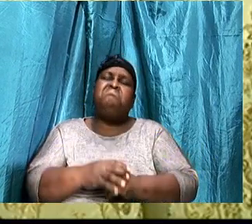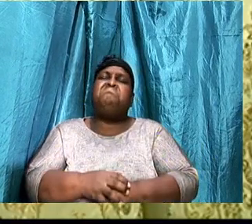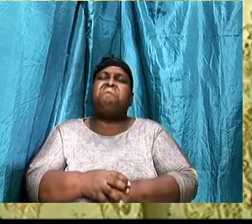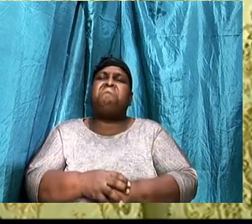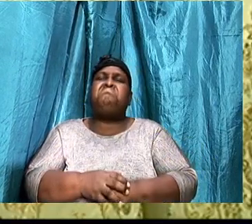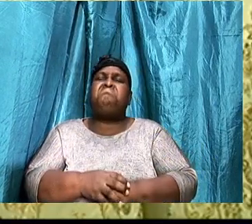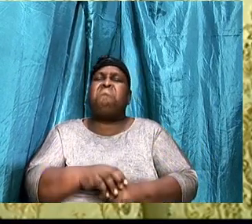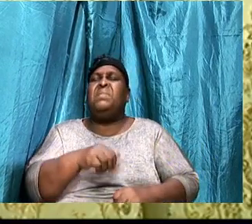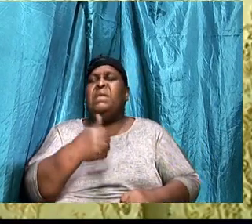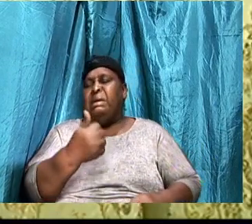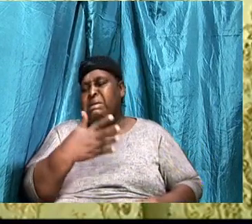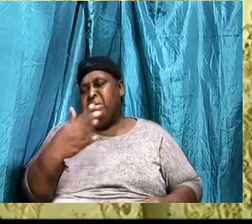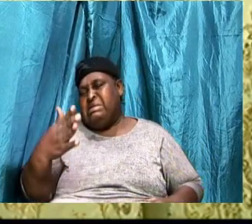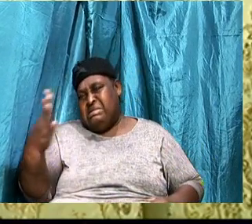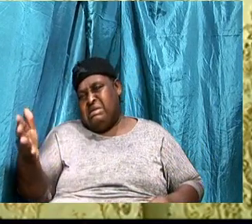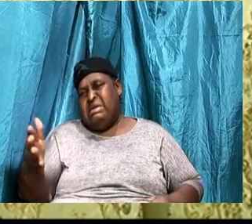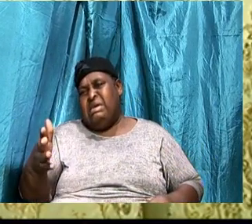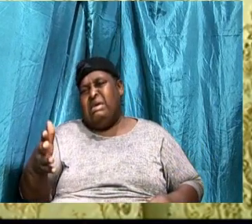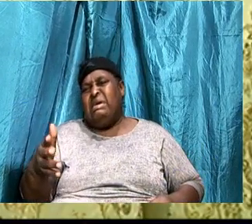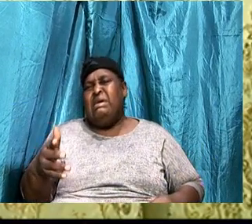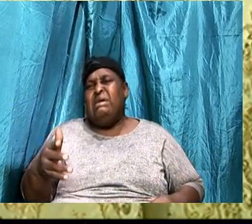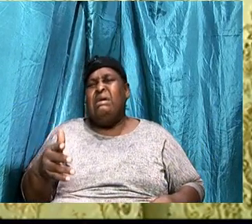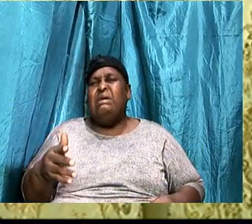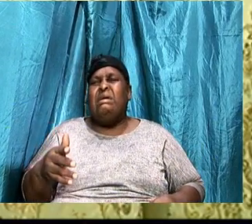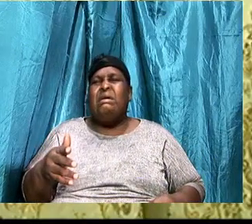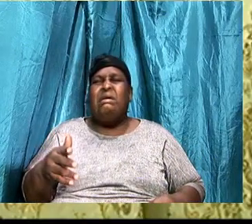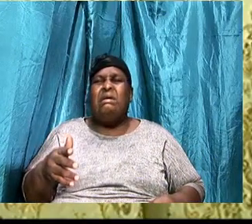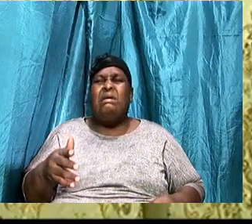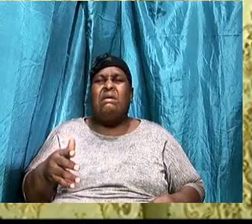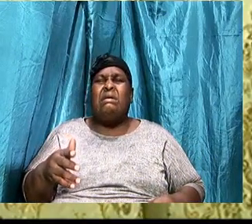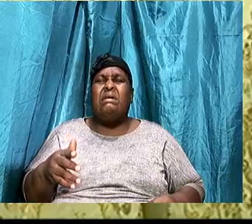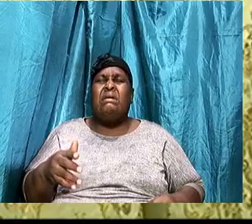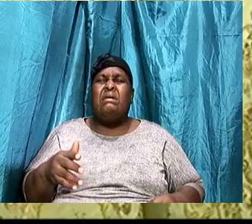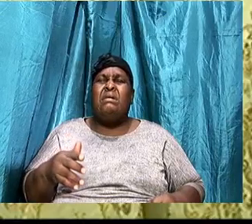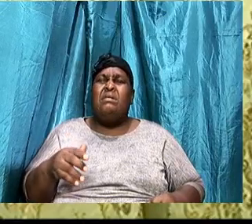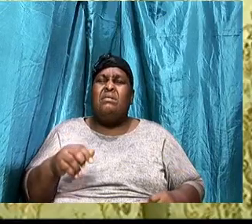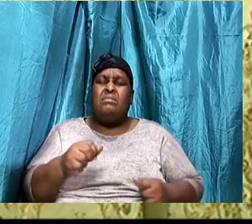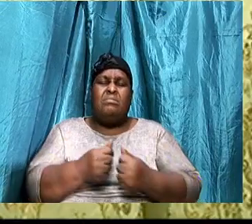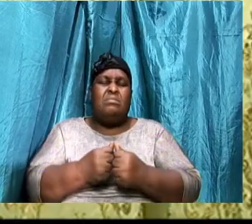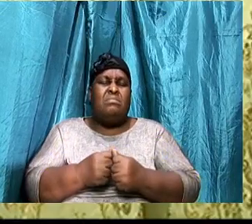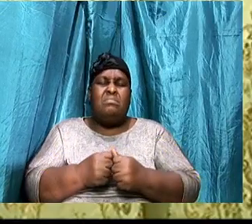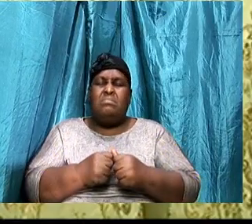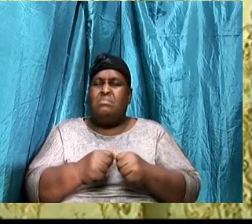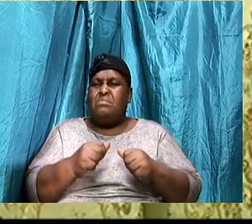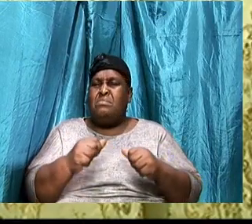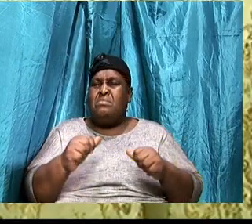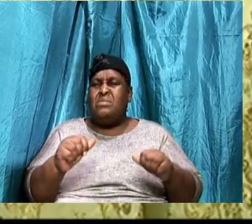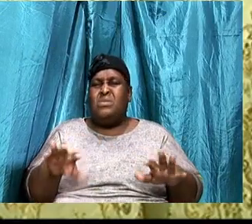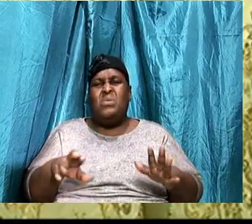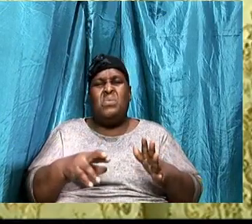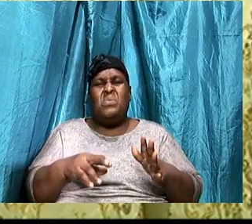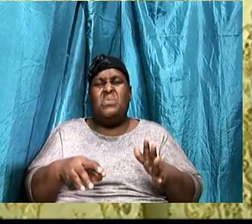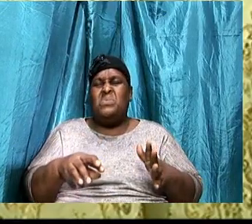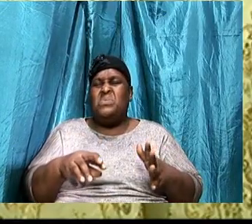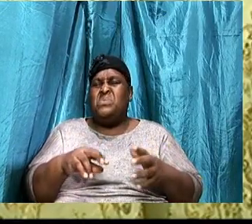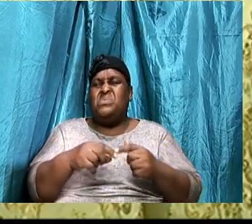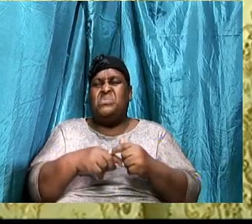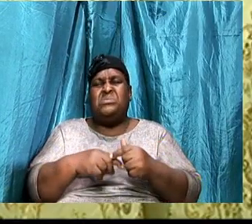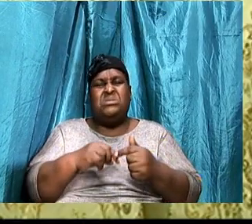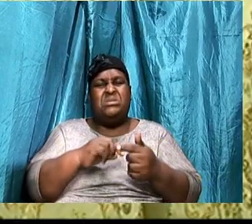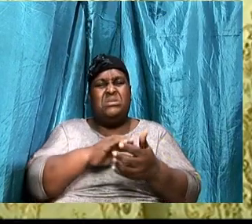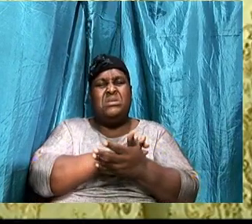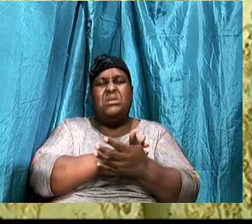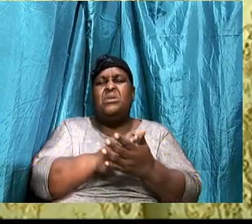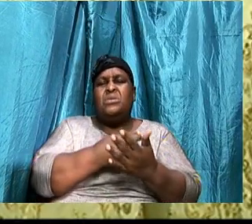Follow peace with all men and holiness without which no man shall see the Lord. Anything that is anti